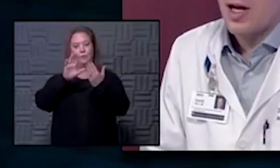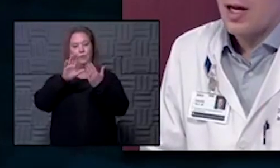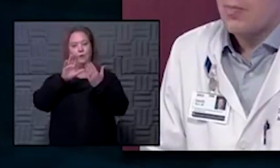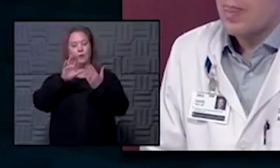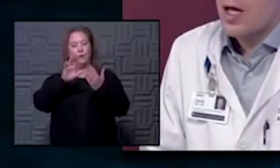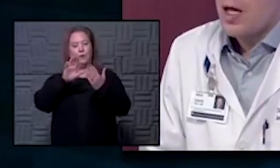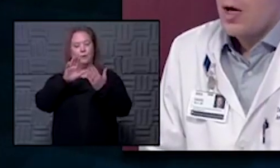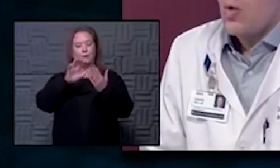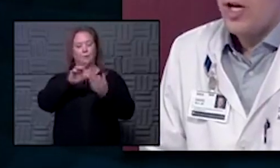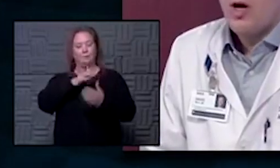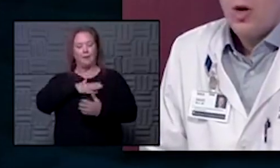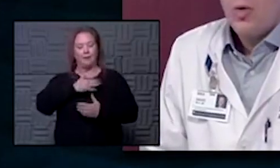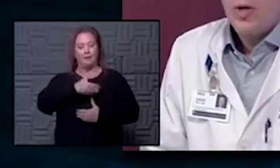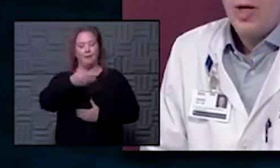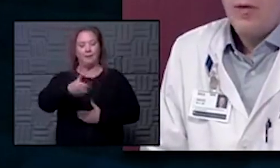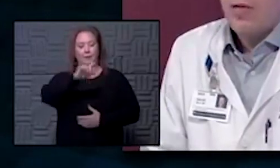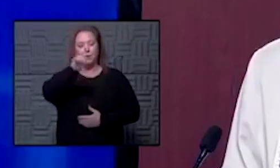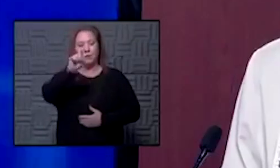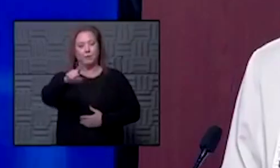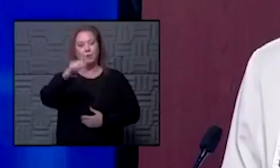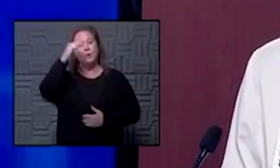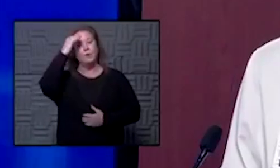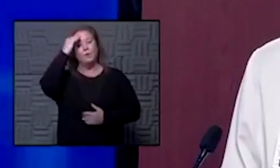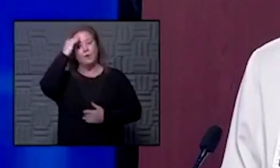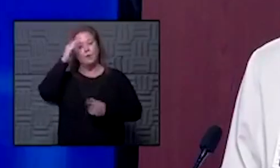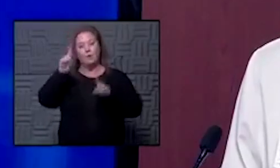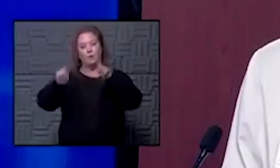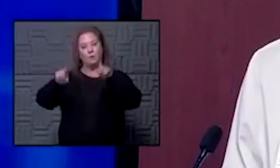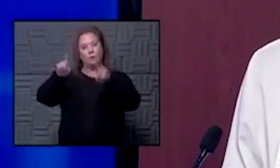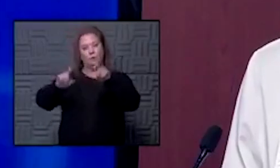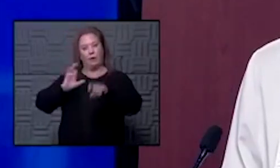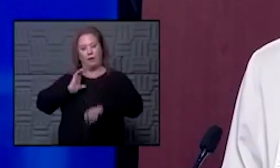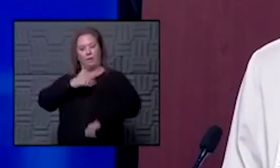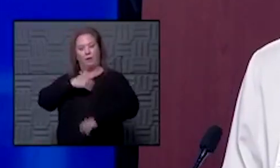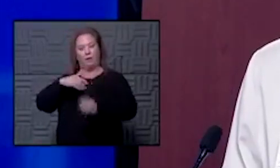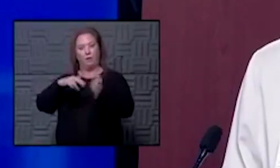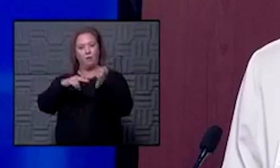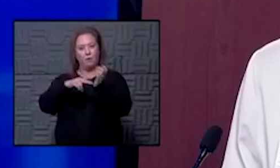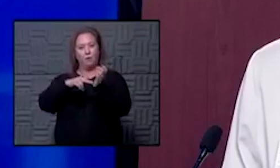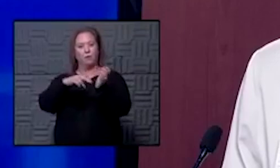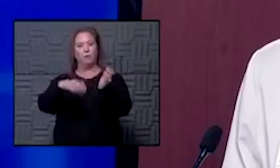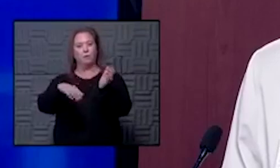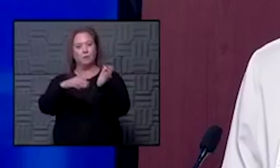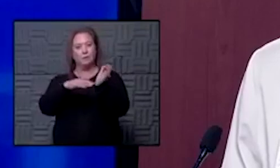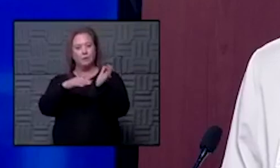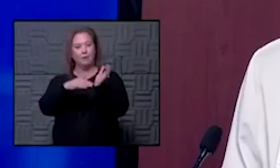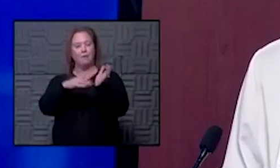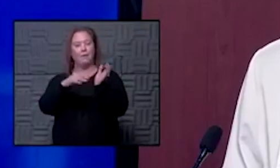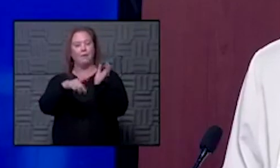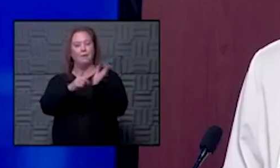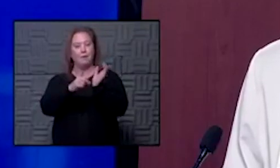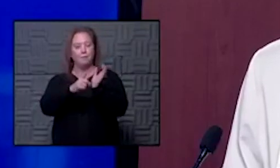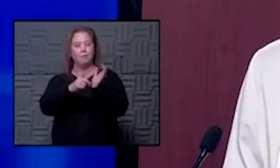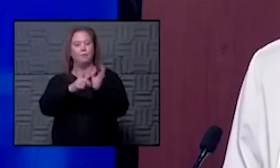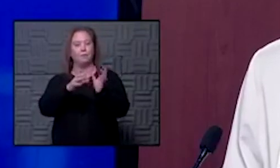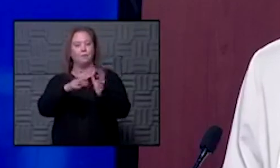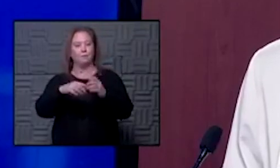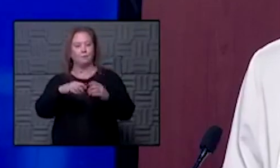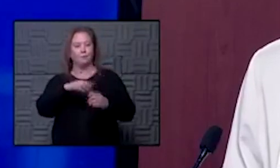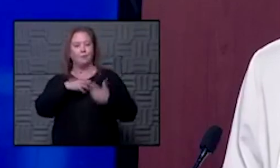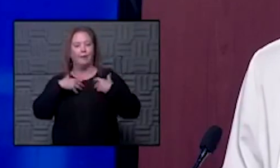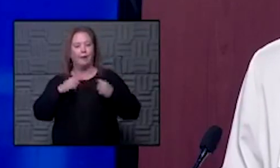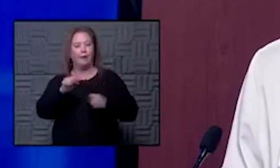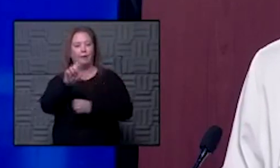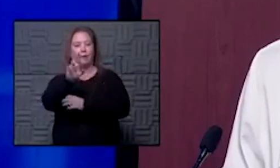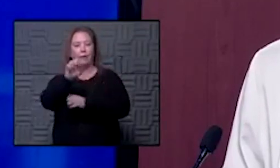um we know even from a survey of our own healthcare workers for example that there are a number of people who